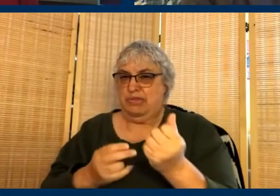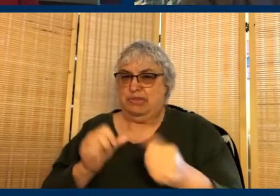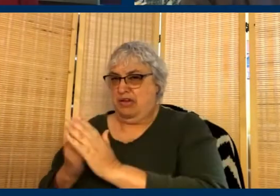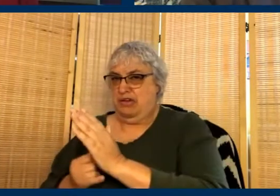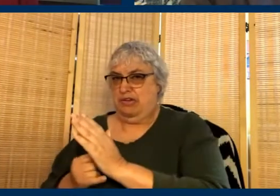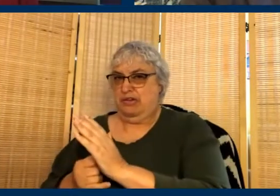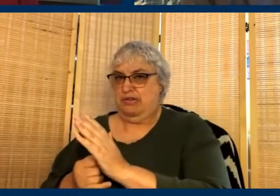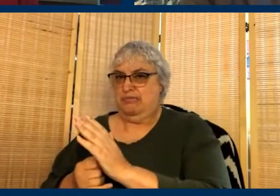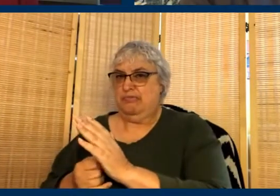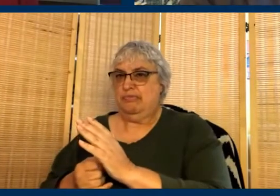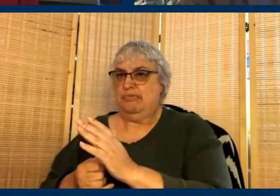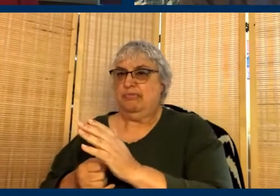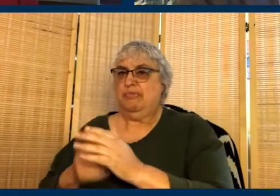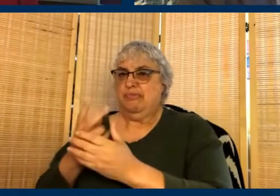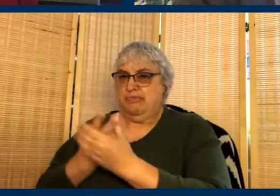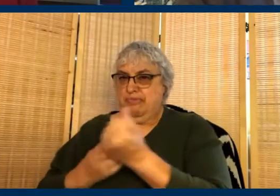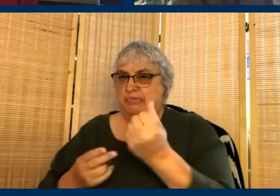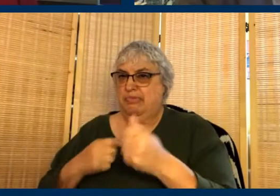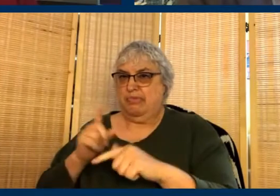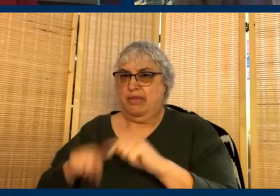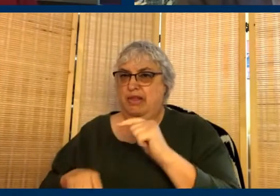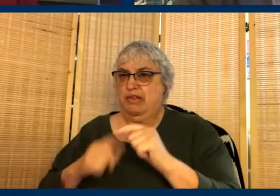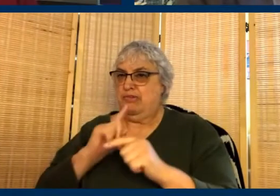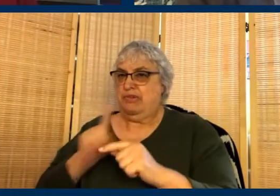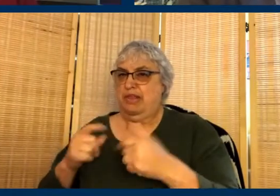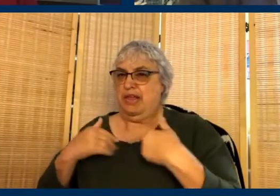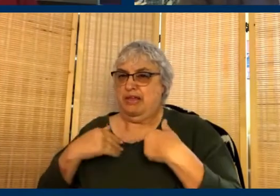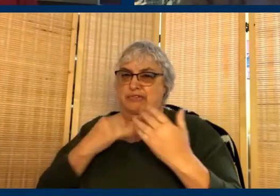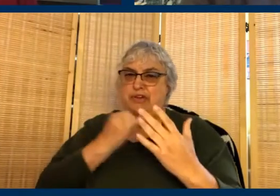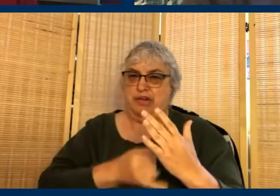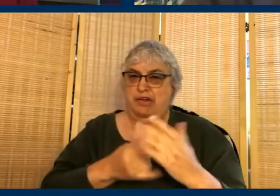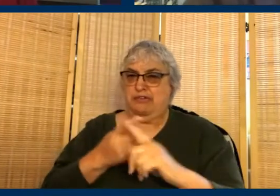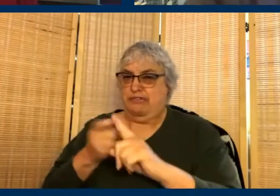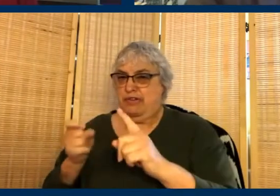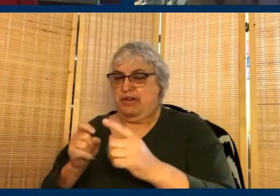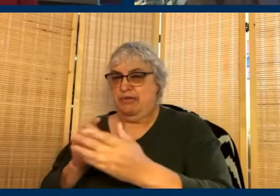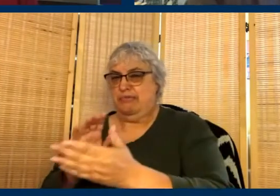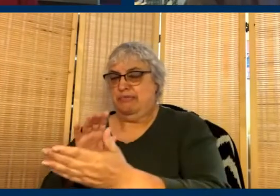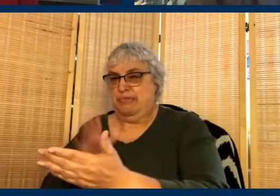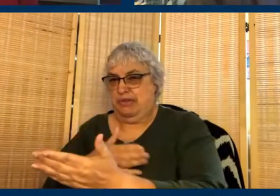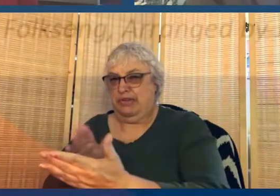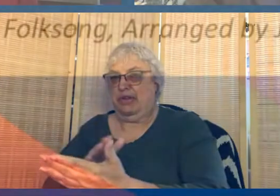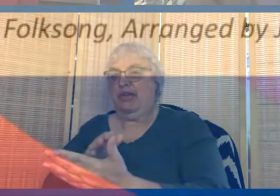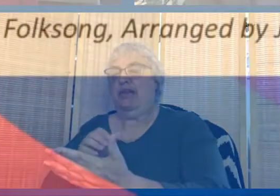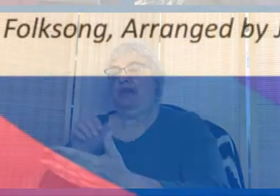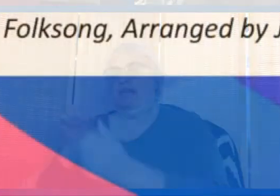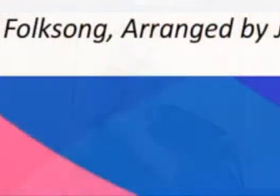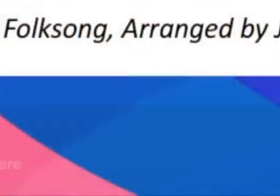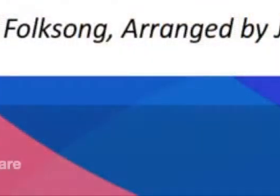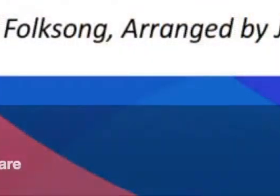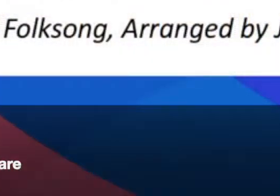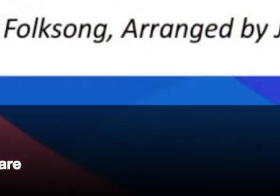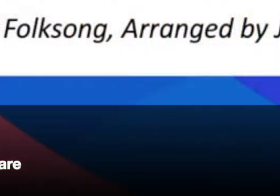and an art. It's both, and you can't really have art out of music unless the science of music is right.